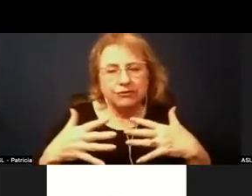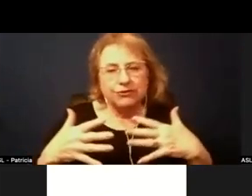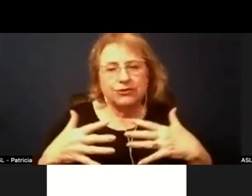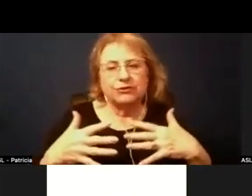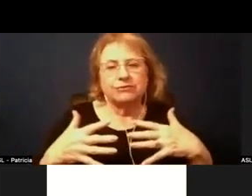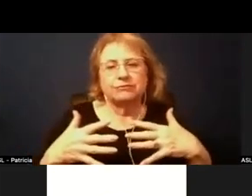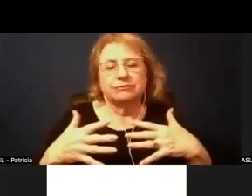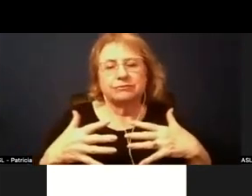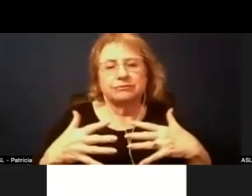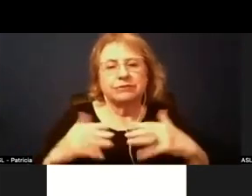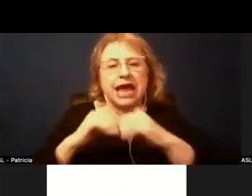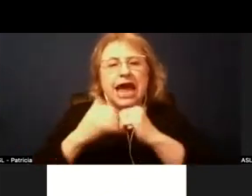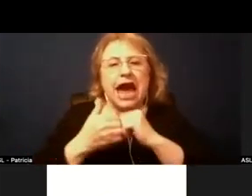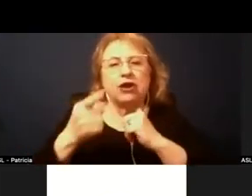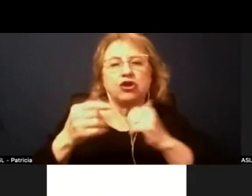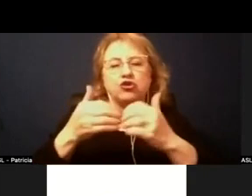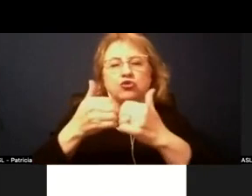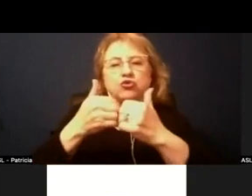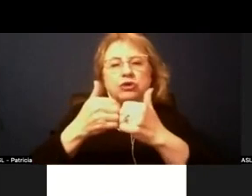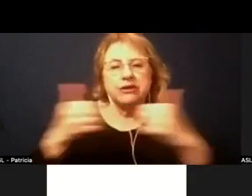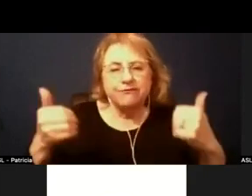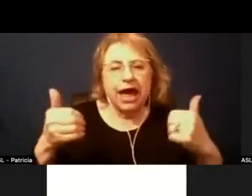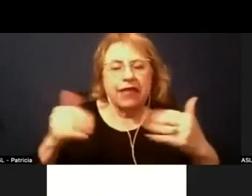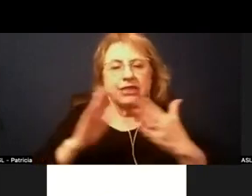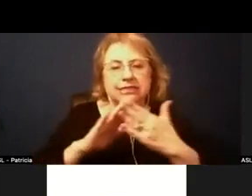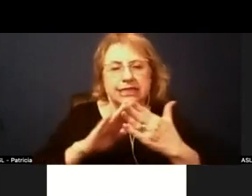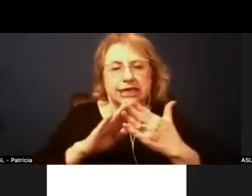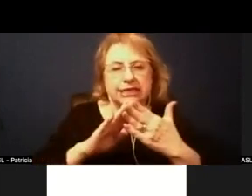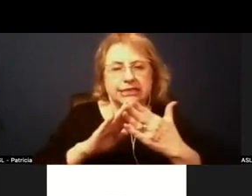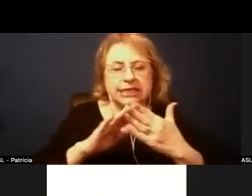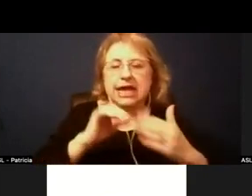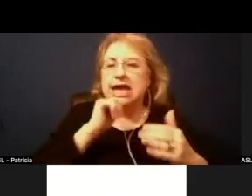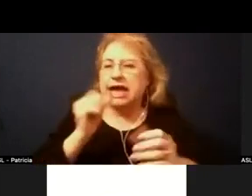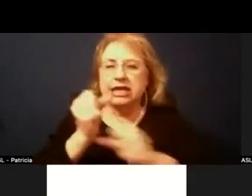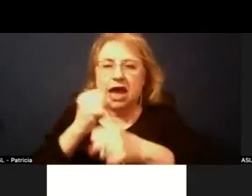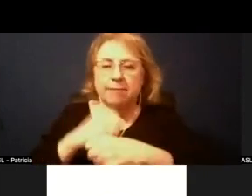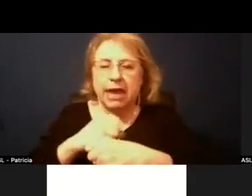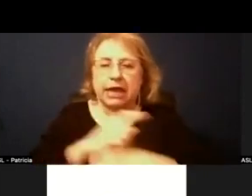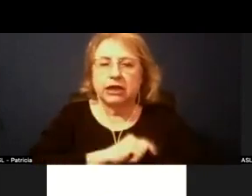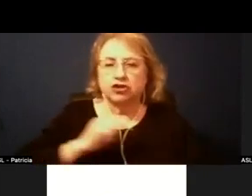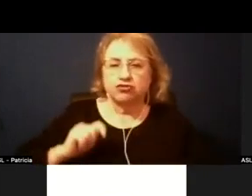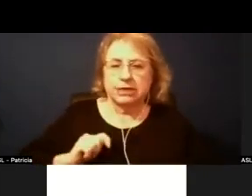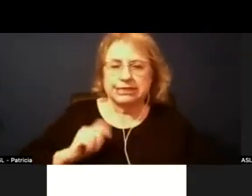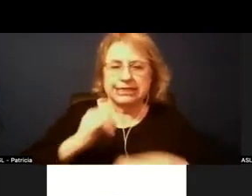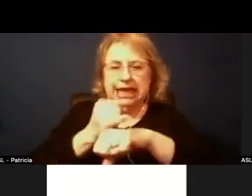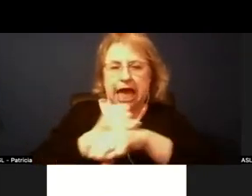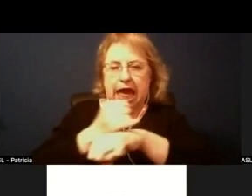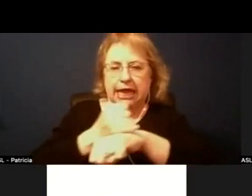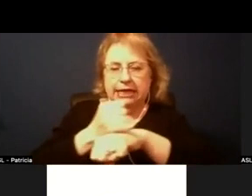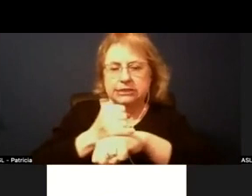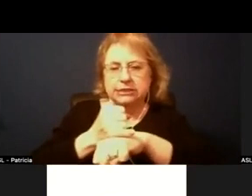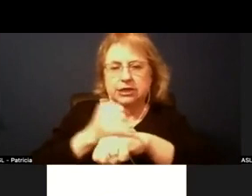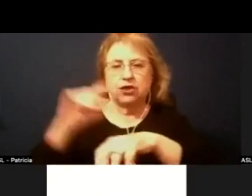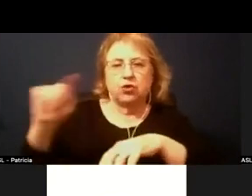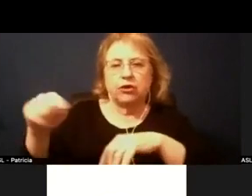you know how do you divide up the city and not make little trustee islands and somewhat where they only care about their own schools